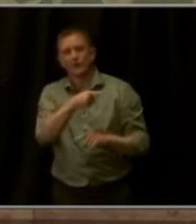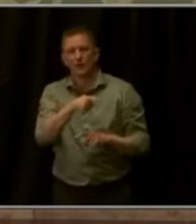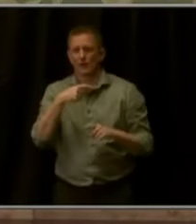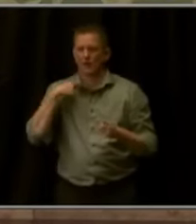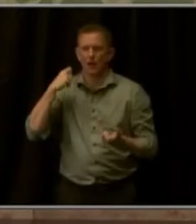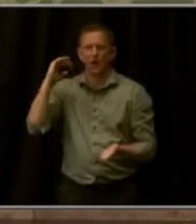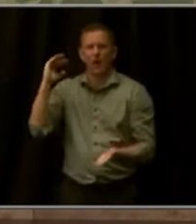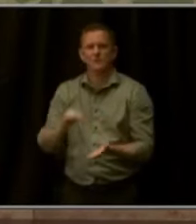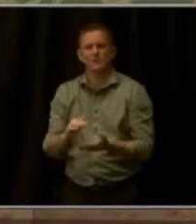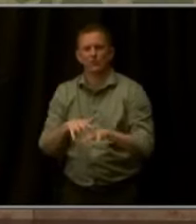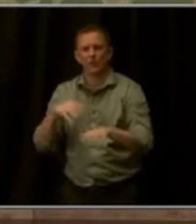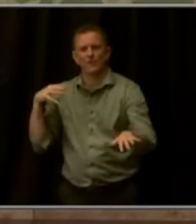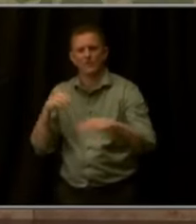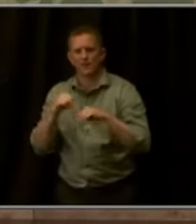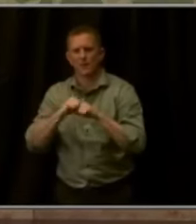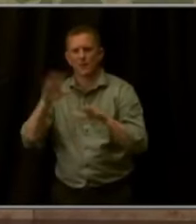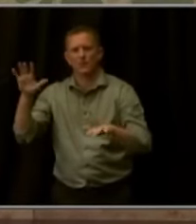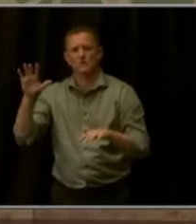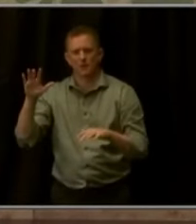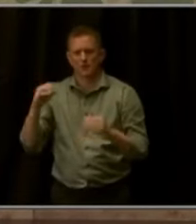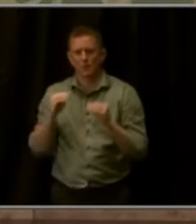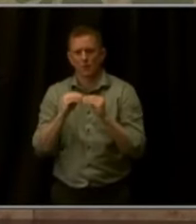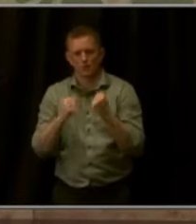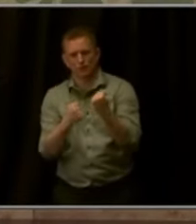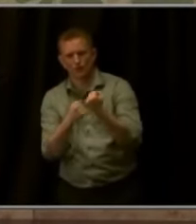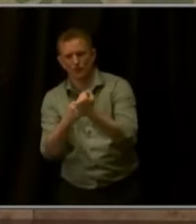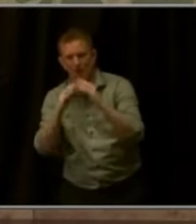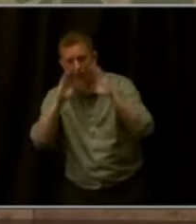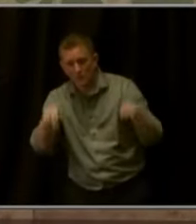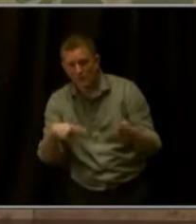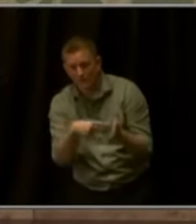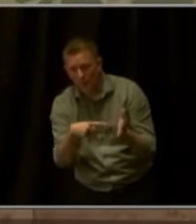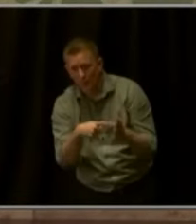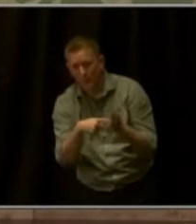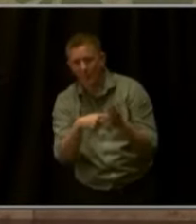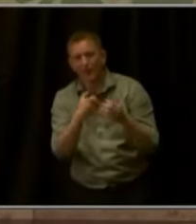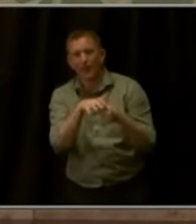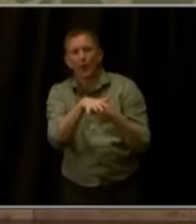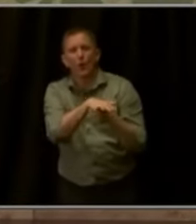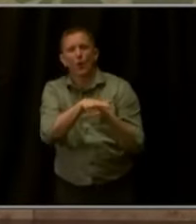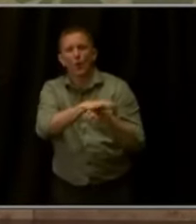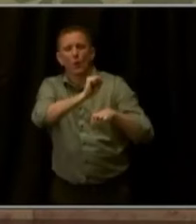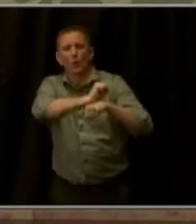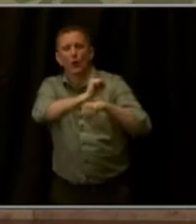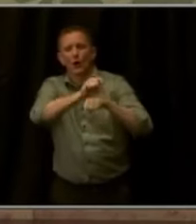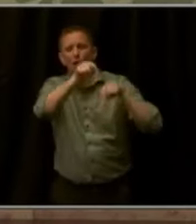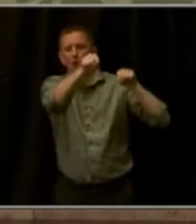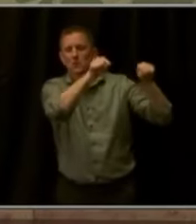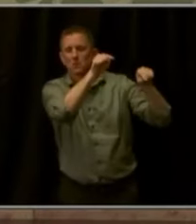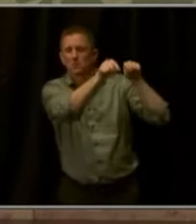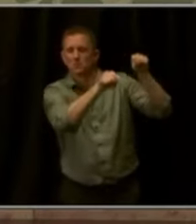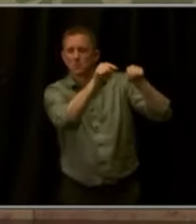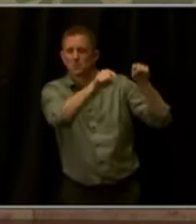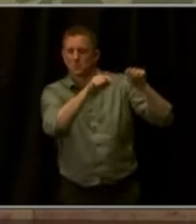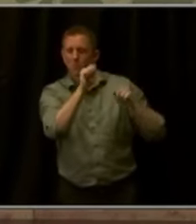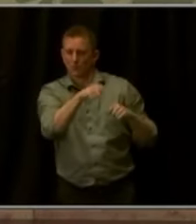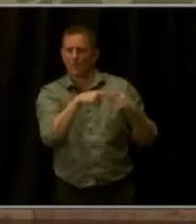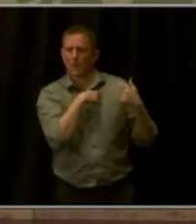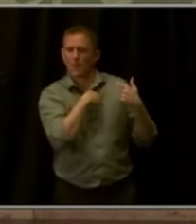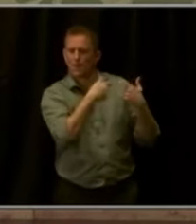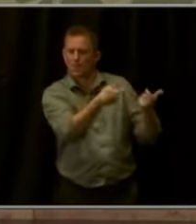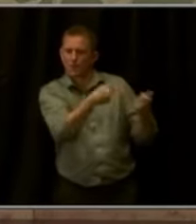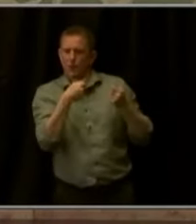corridors, supporting more housing that's affordable for the local workforce, and helping coal-dependent communities strengthen and